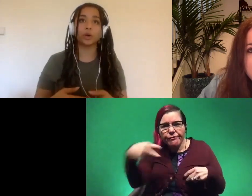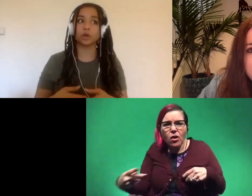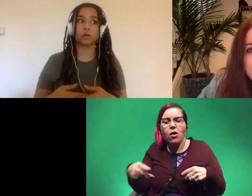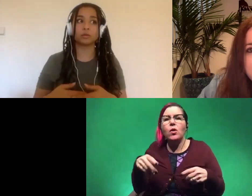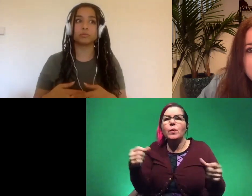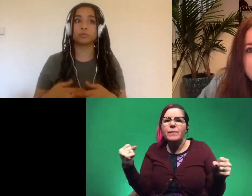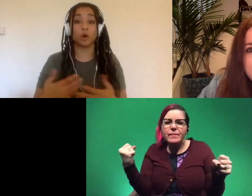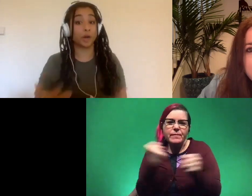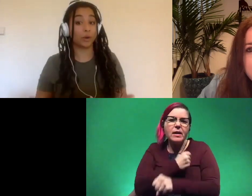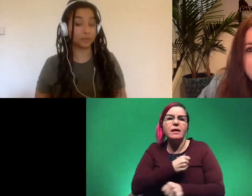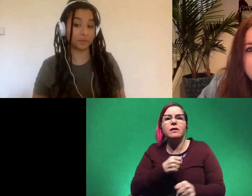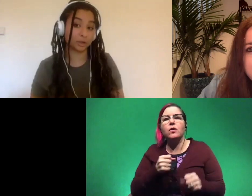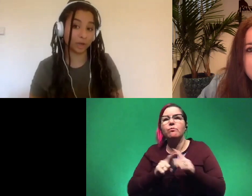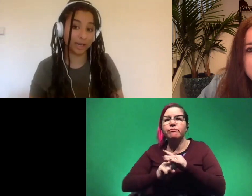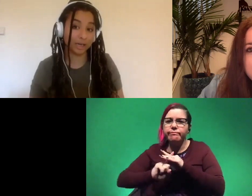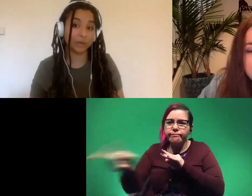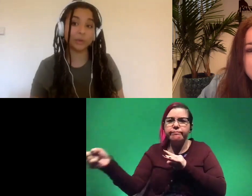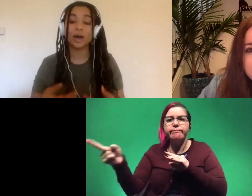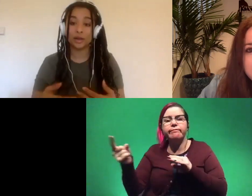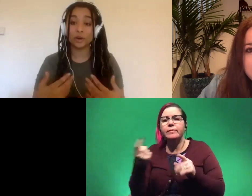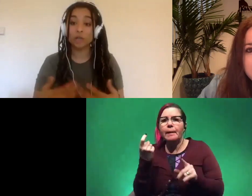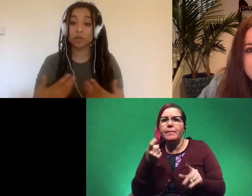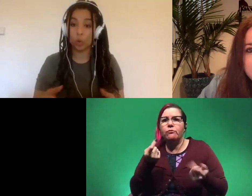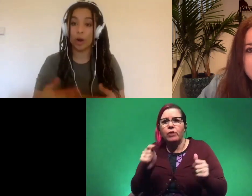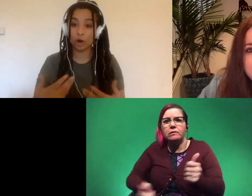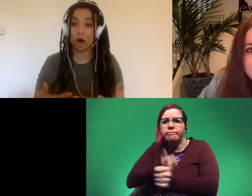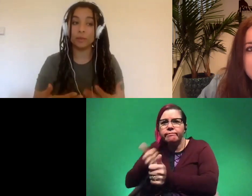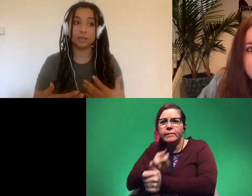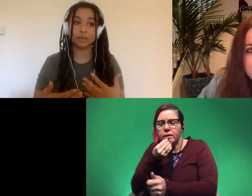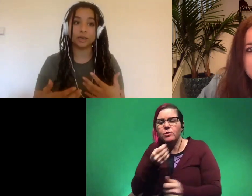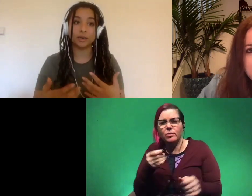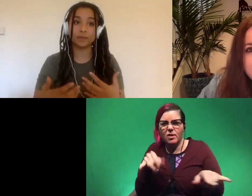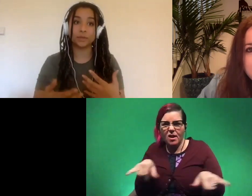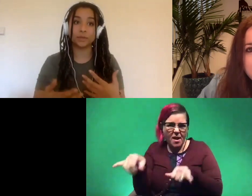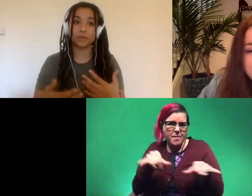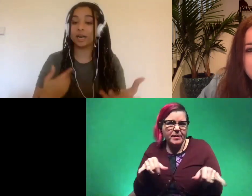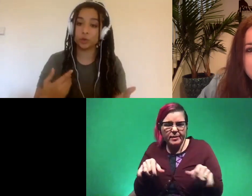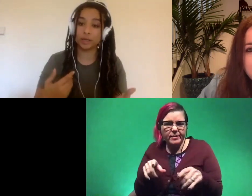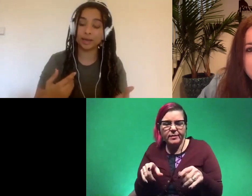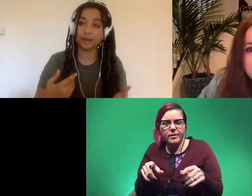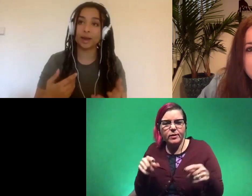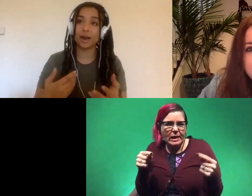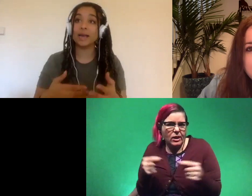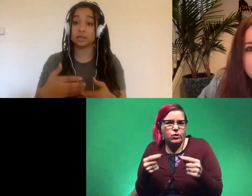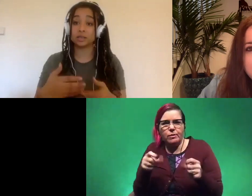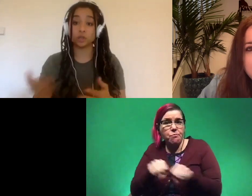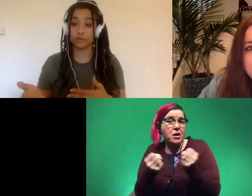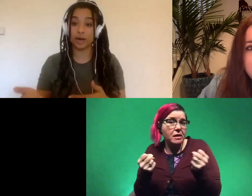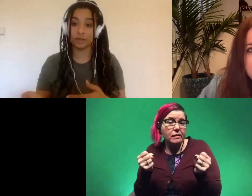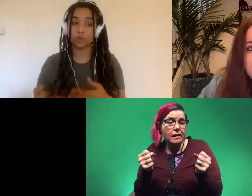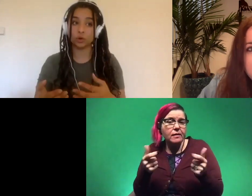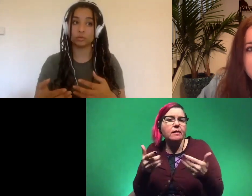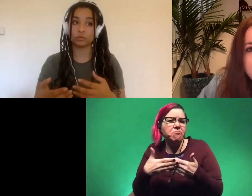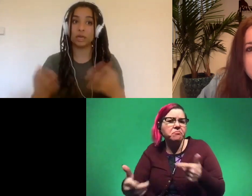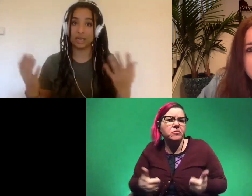or you're running away from something that's trying to eat you they're actually quite common to get an injury like that and still survive